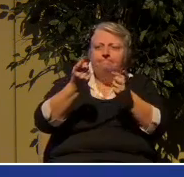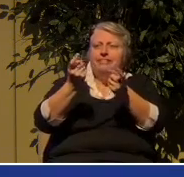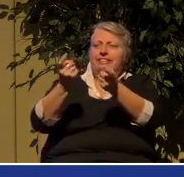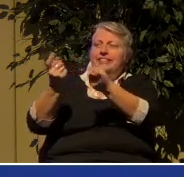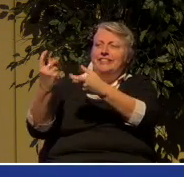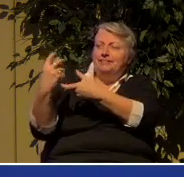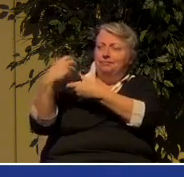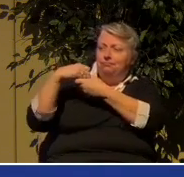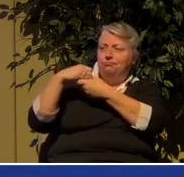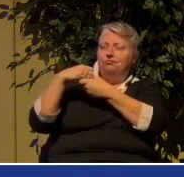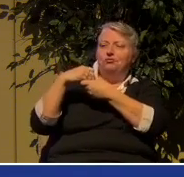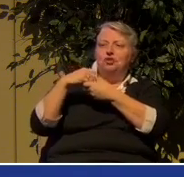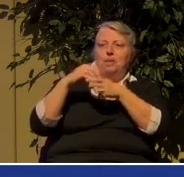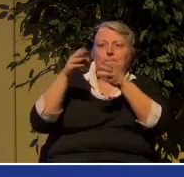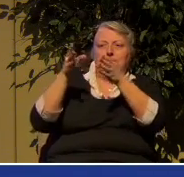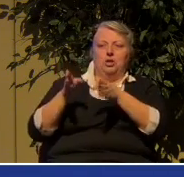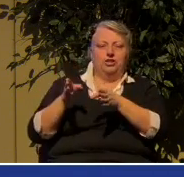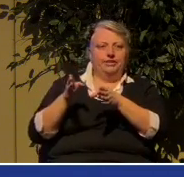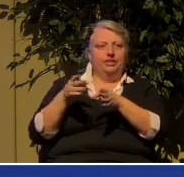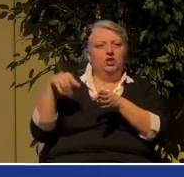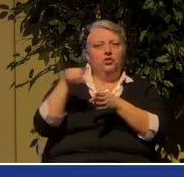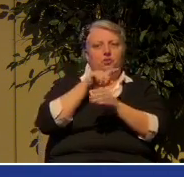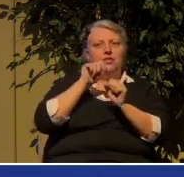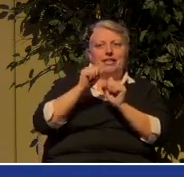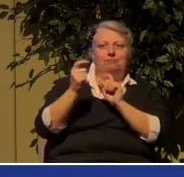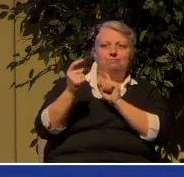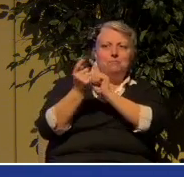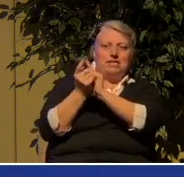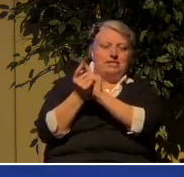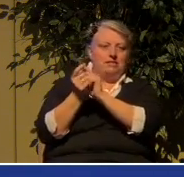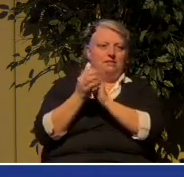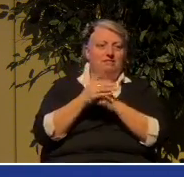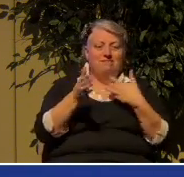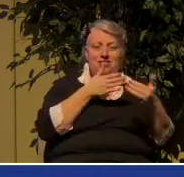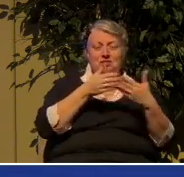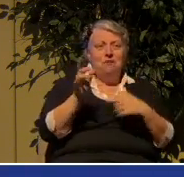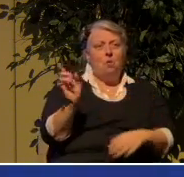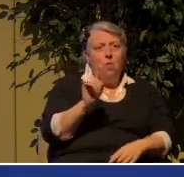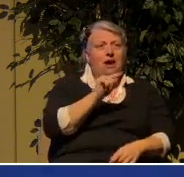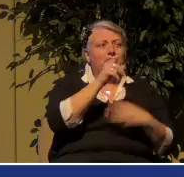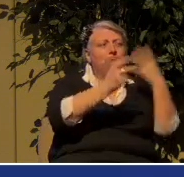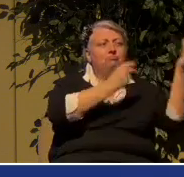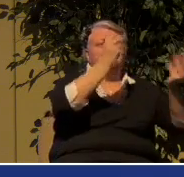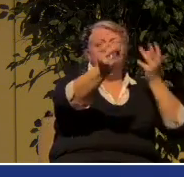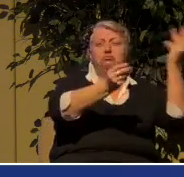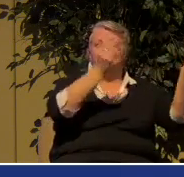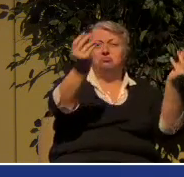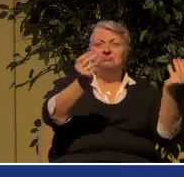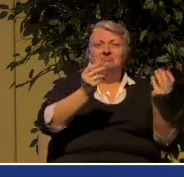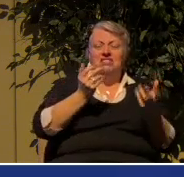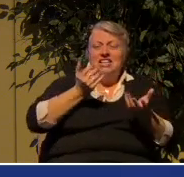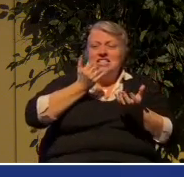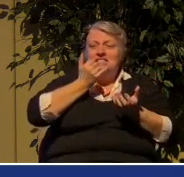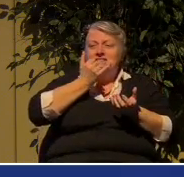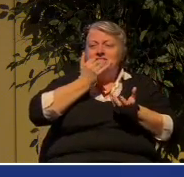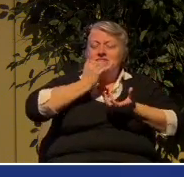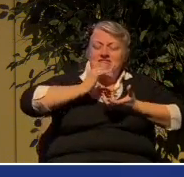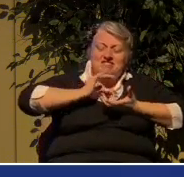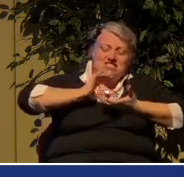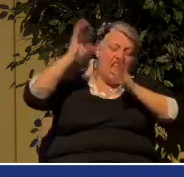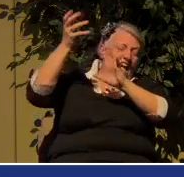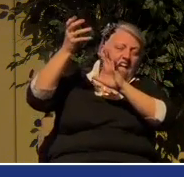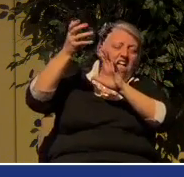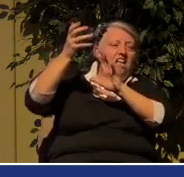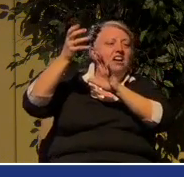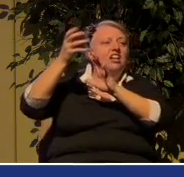you can possibly imagine. Is that true? It doesn't matter where you've been. It doesn't matter how bad you've messed up. It doesn't matter how messed up your life is, how messed